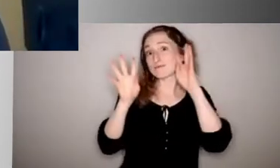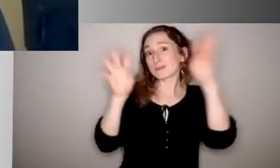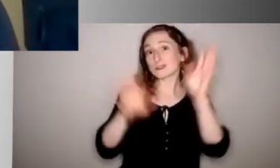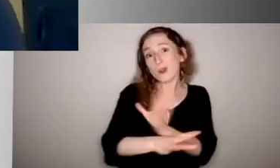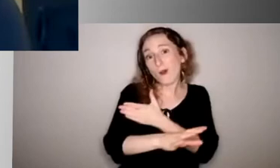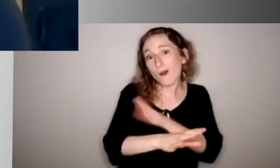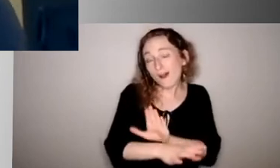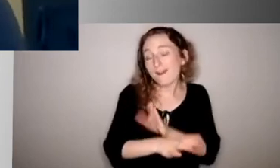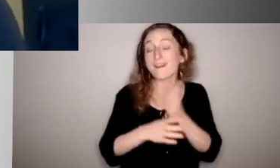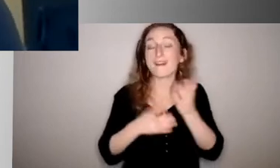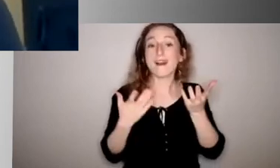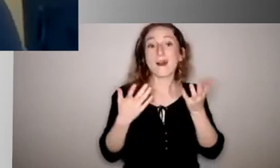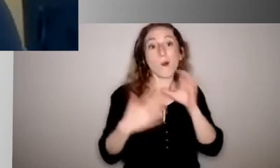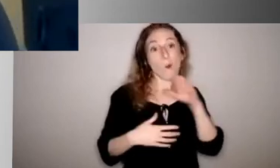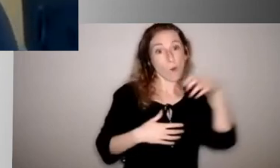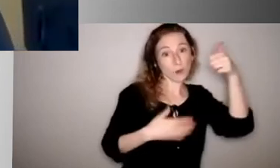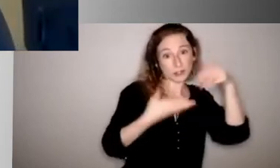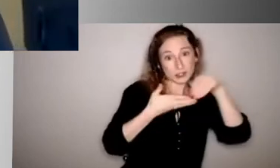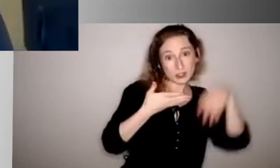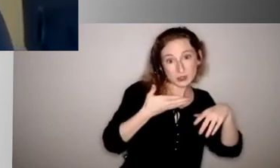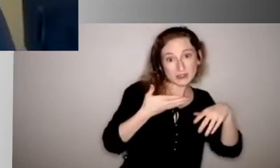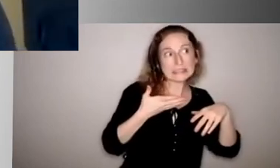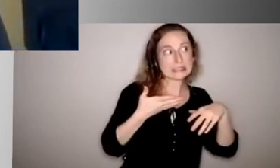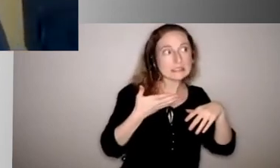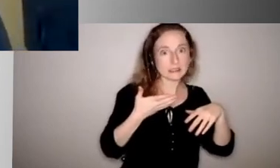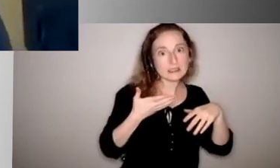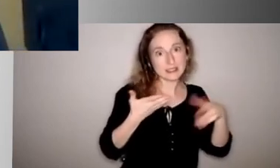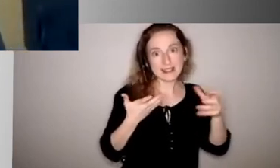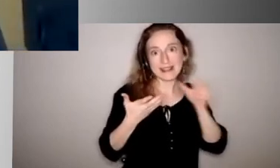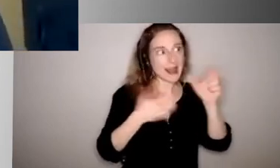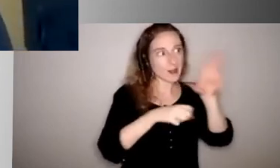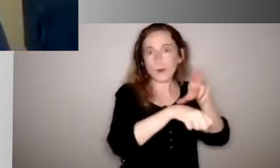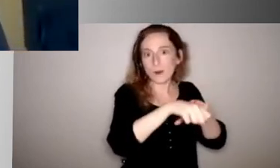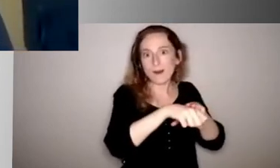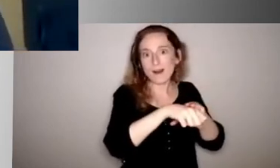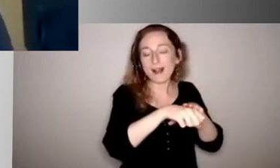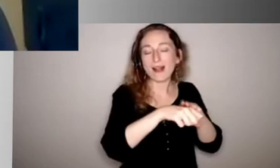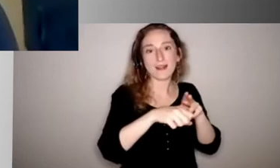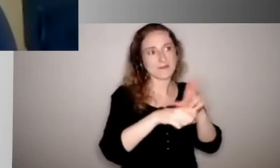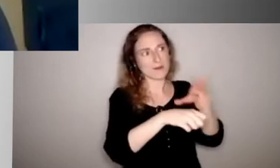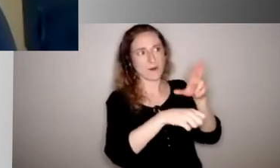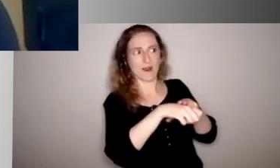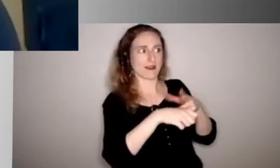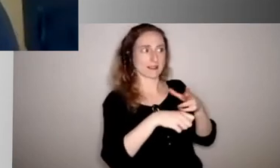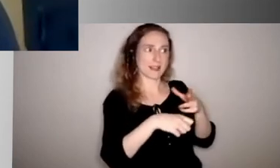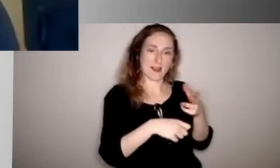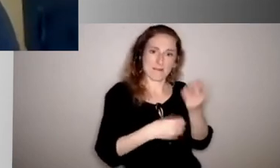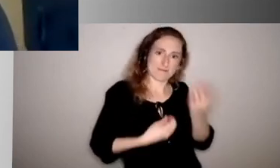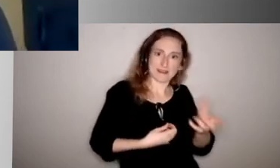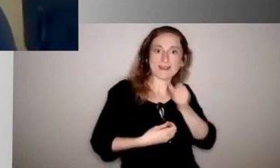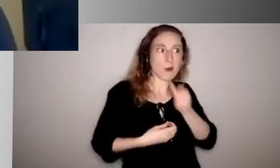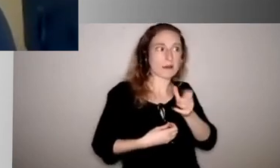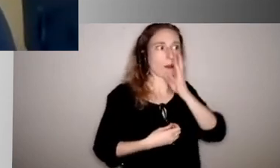we acknowledge, right? Like, oh gosh, this might not be normal to you right now. Let's acknowledge the elephant in the room, right? And so,